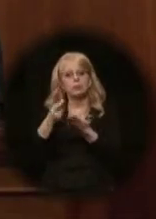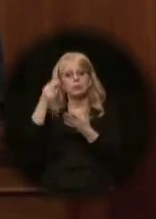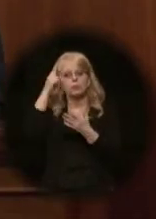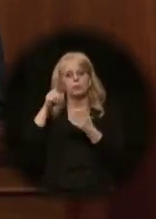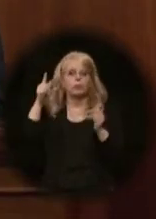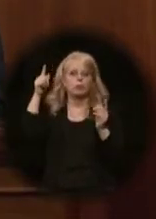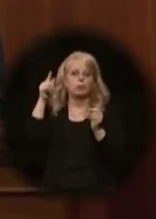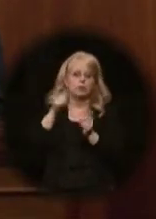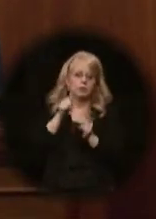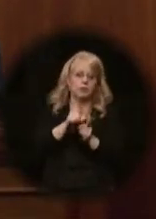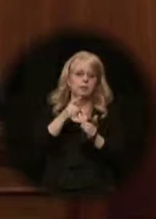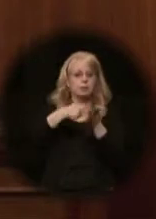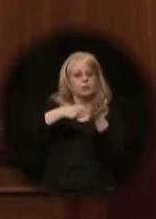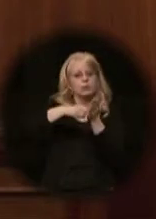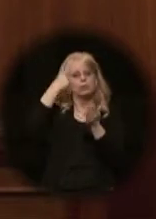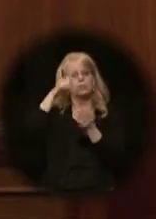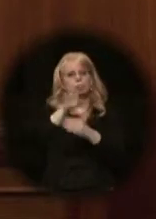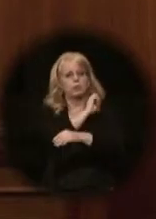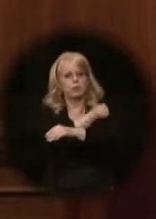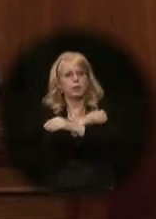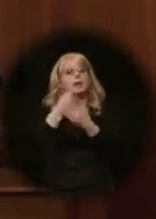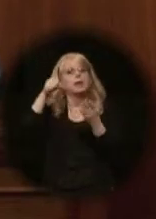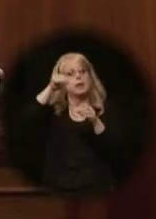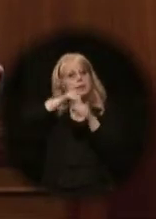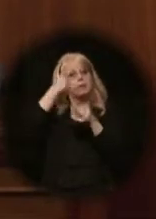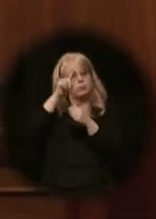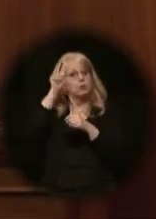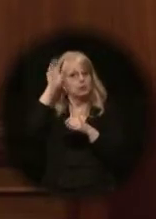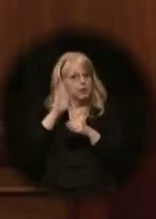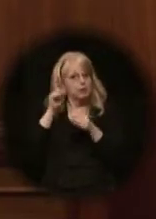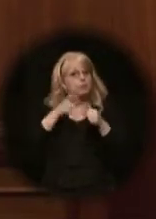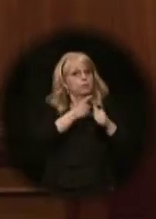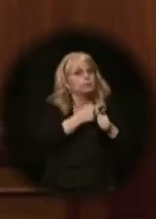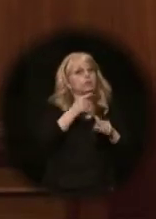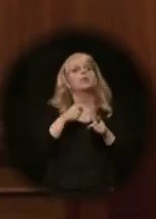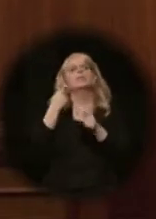energy. Gas for Alaskans first, and then for the world.